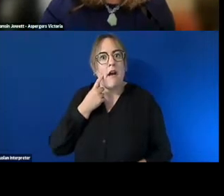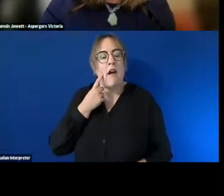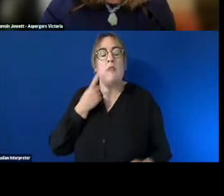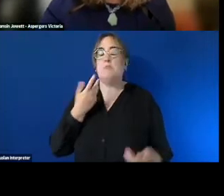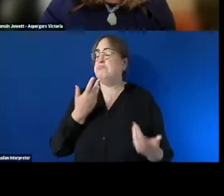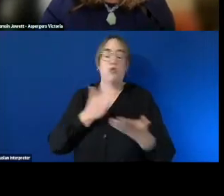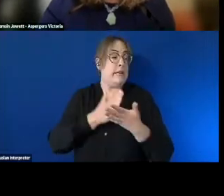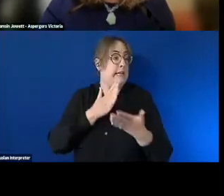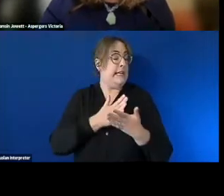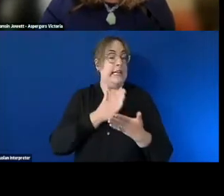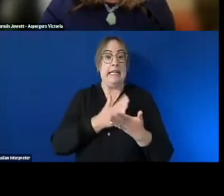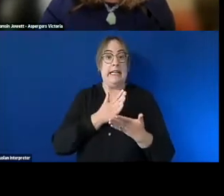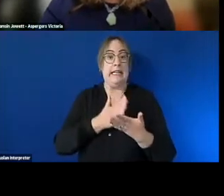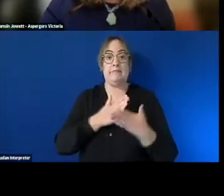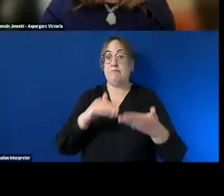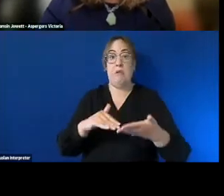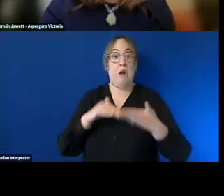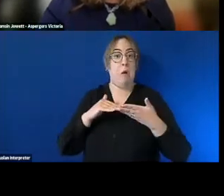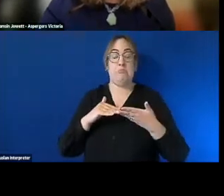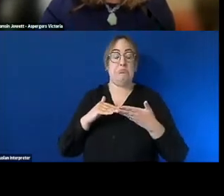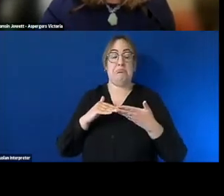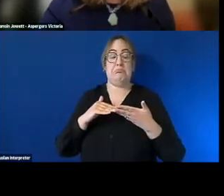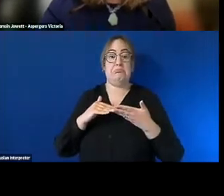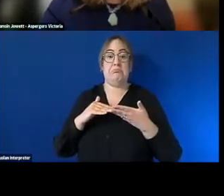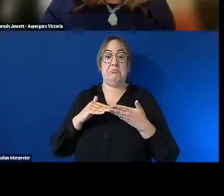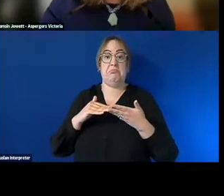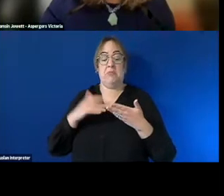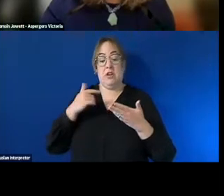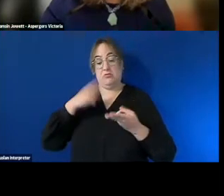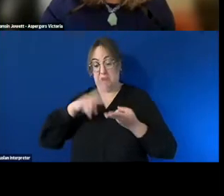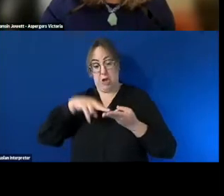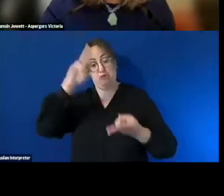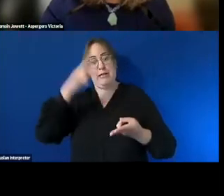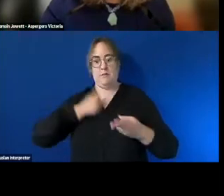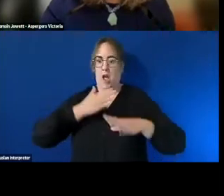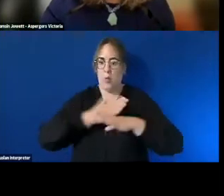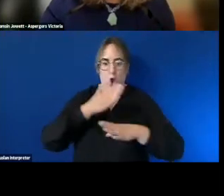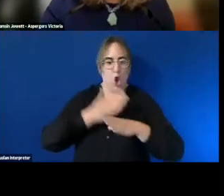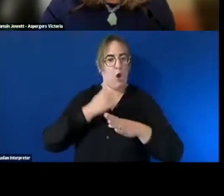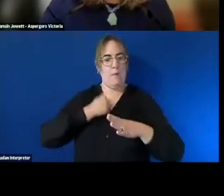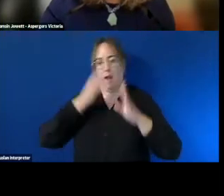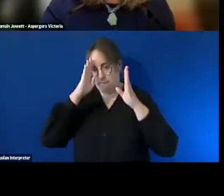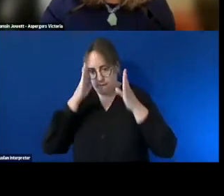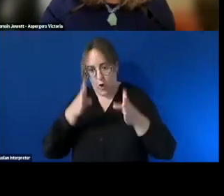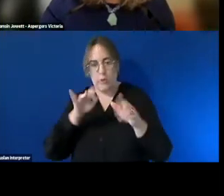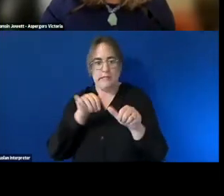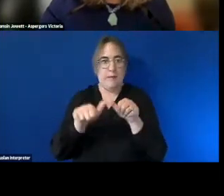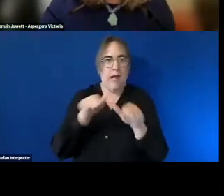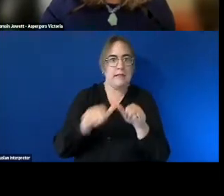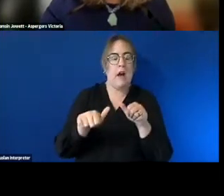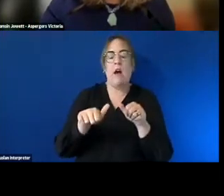like really really um helpful in um just increasing my productivity and focus um and